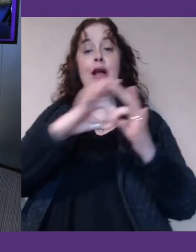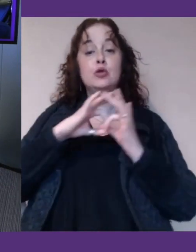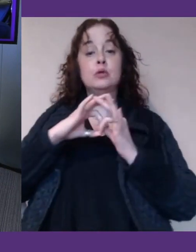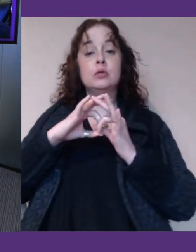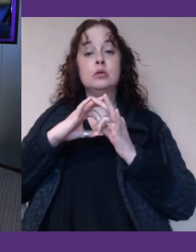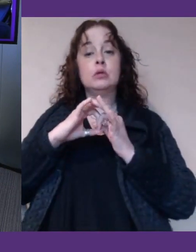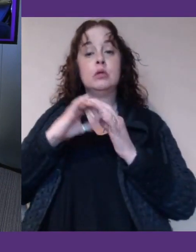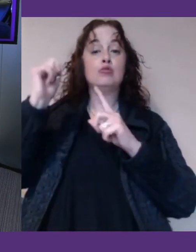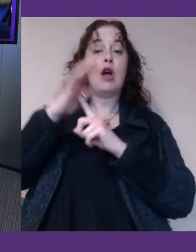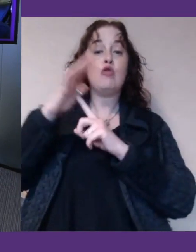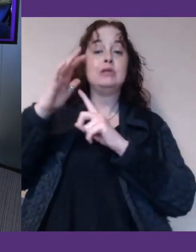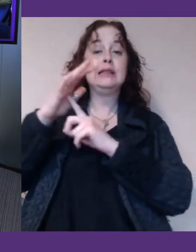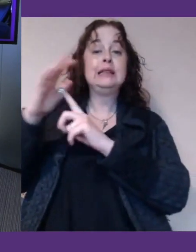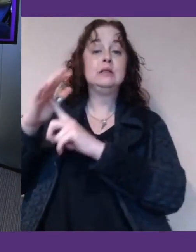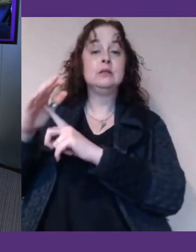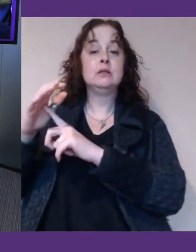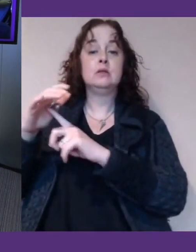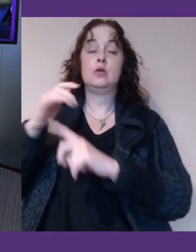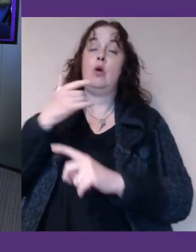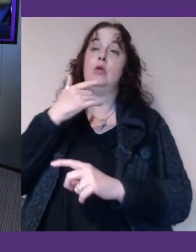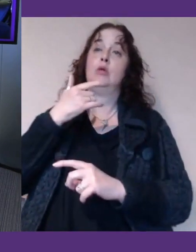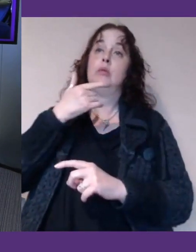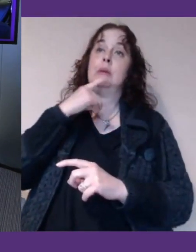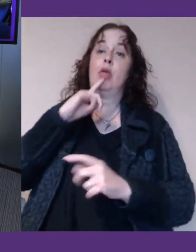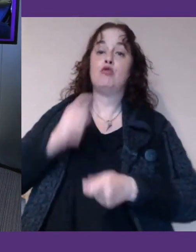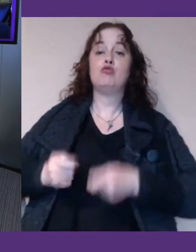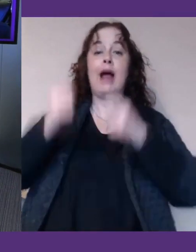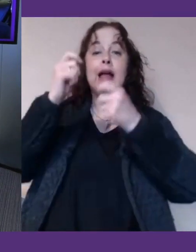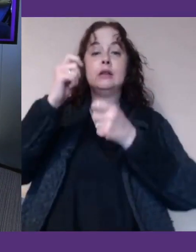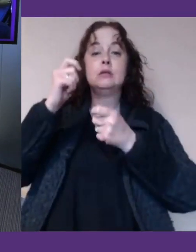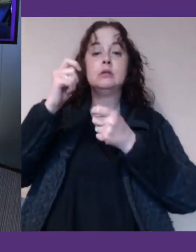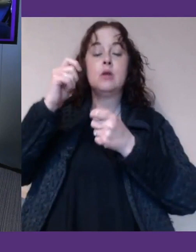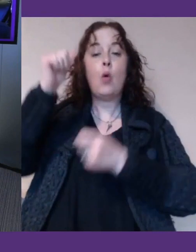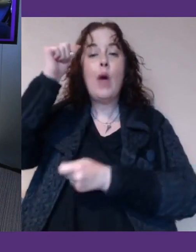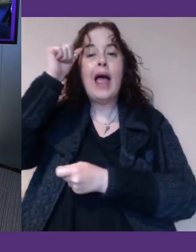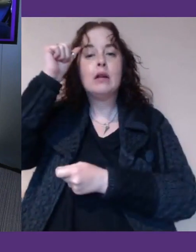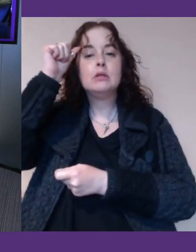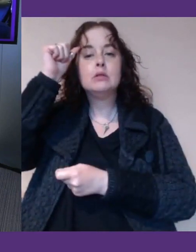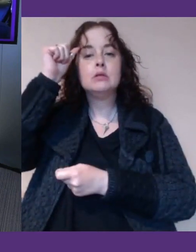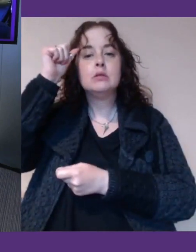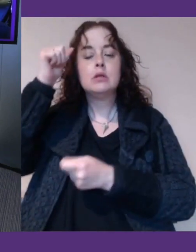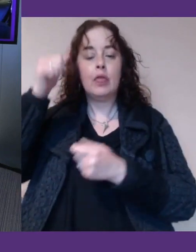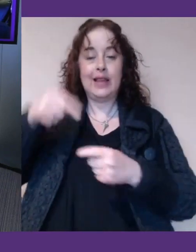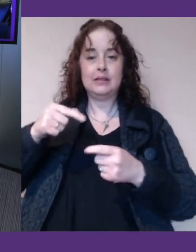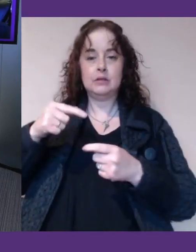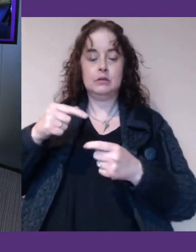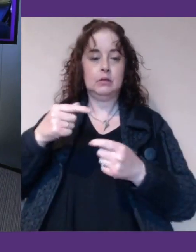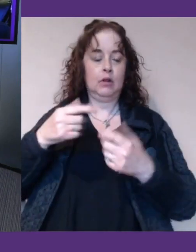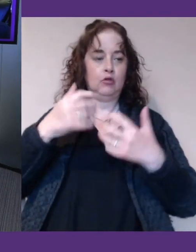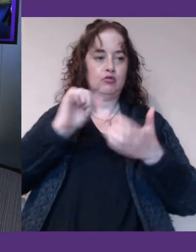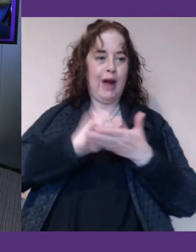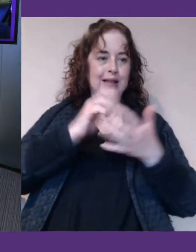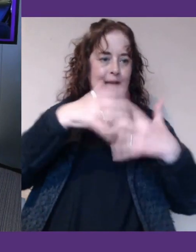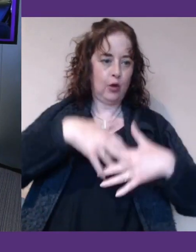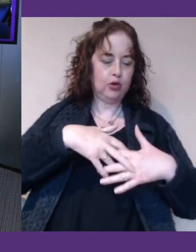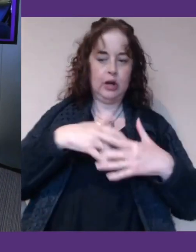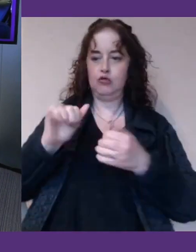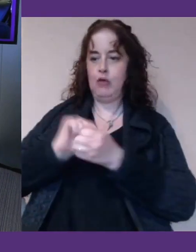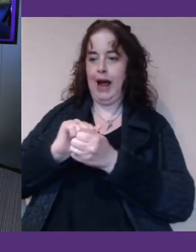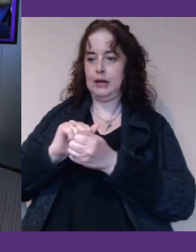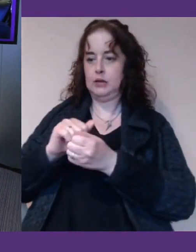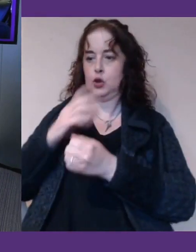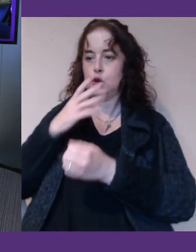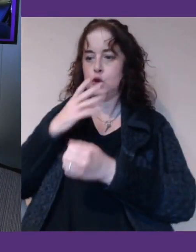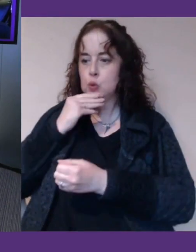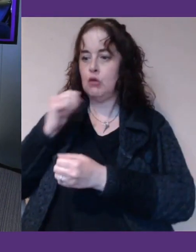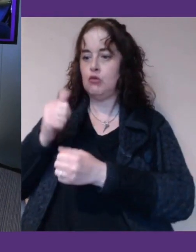highlight, so people raise the awareness, as you say, about how powerful the tools can be when they're in the right hands with the right support, which I think is a slightly more positive message